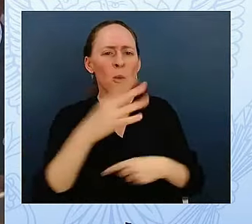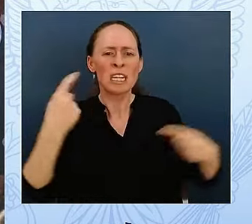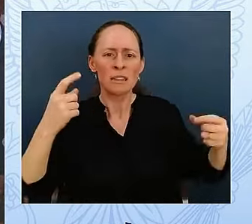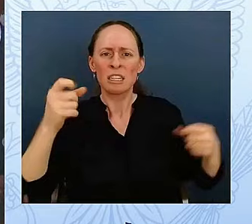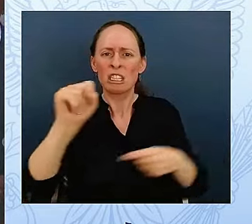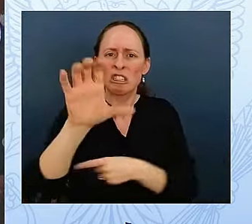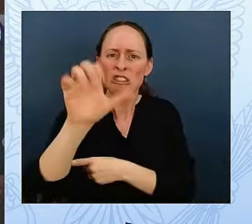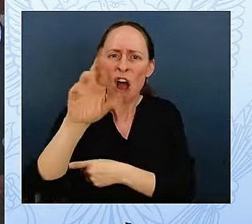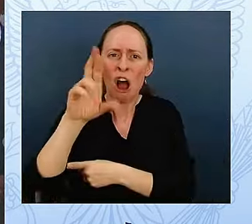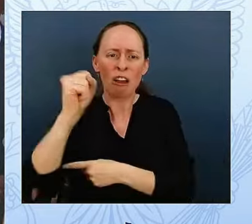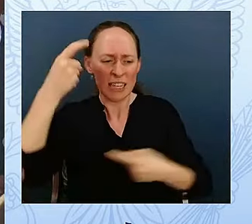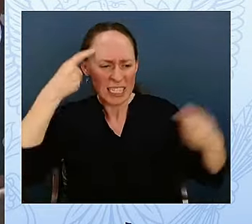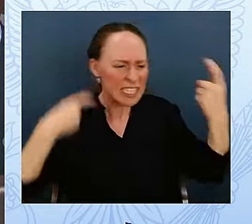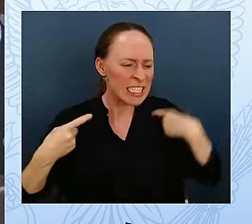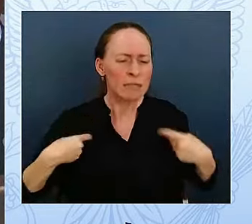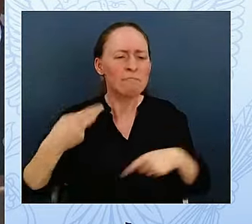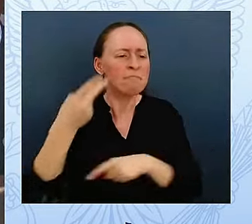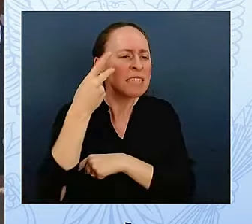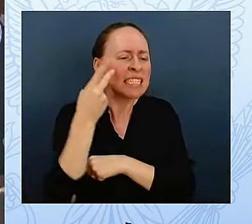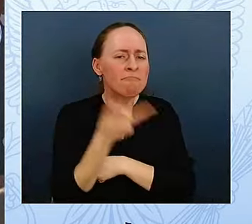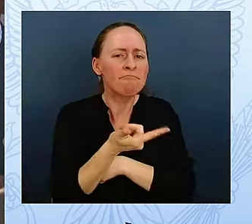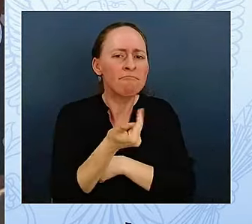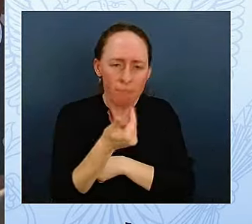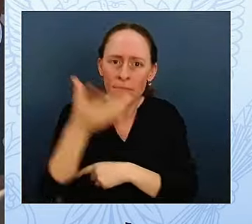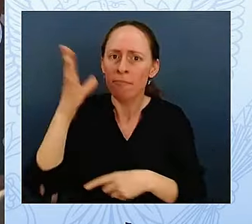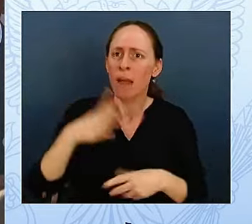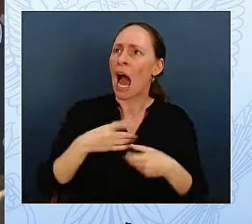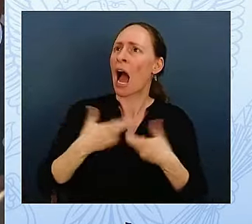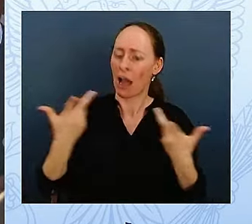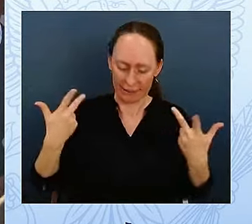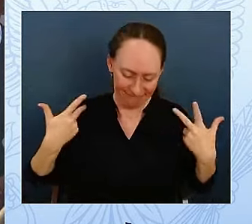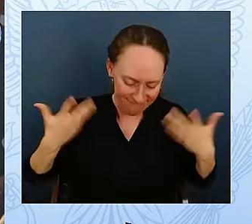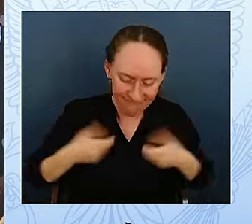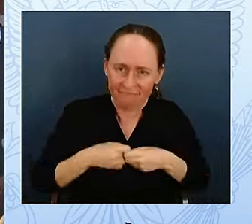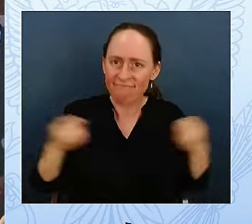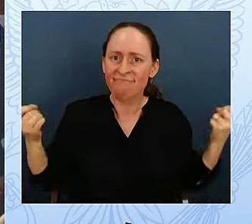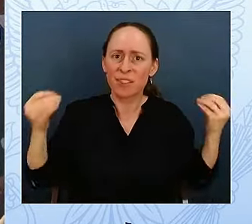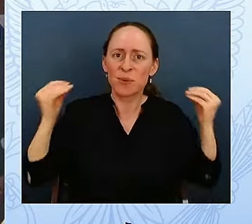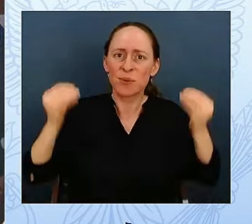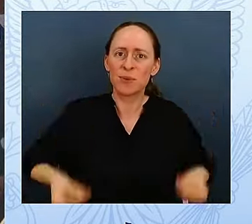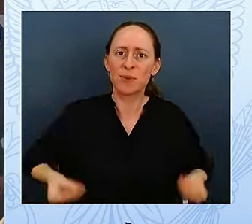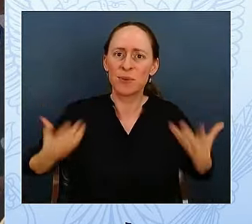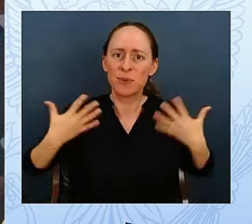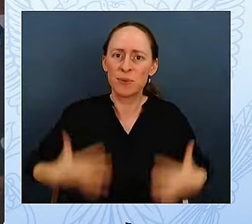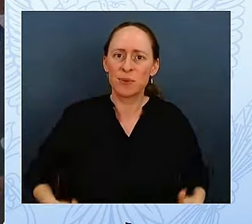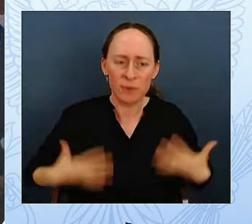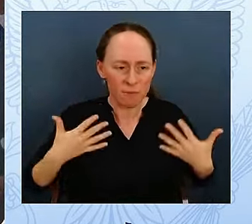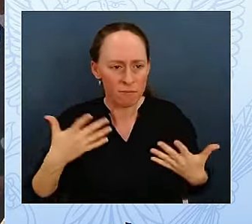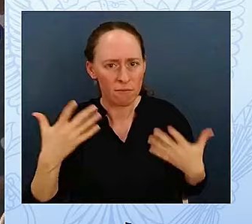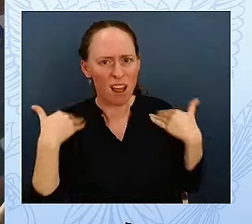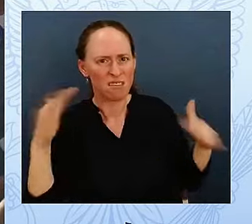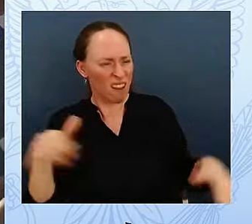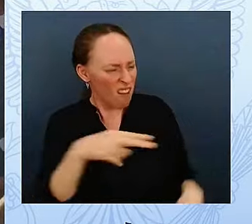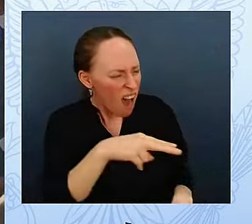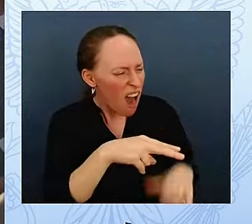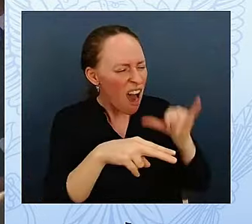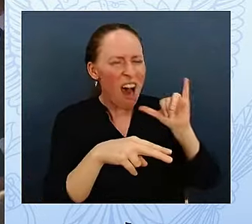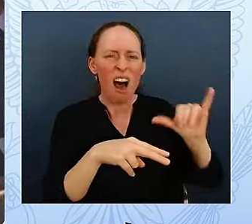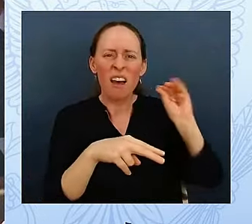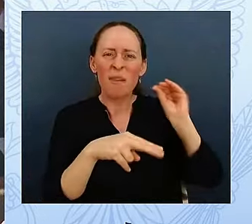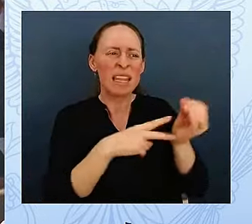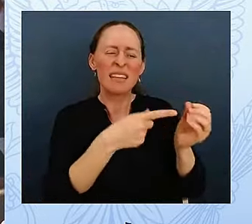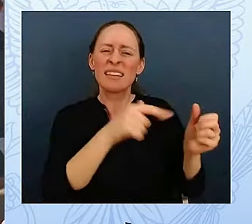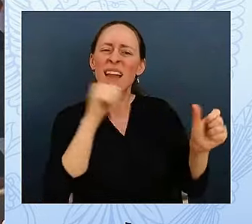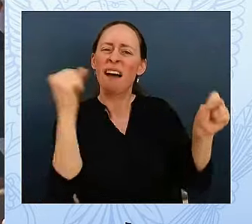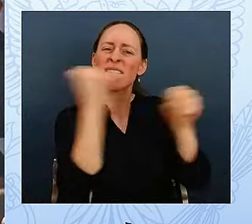called to find something in our lives with fighting for, something deeply personal and uncompromising, something that can unite the